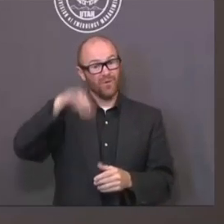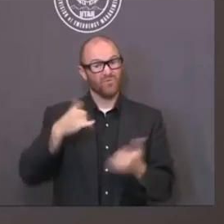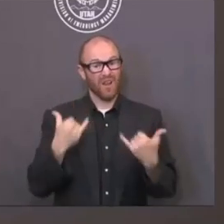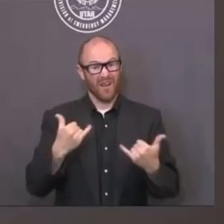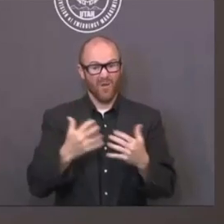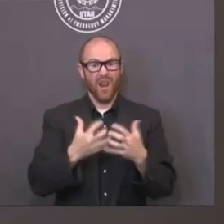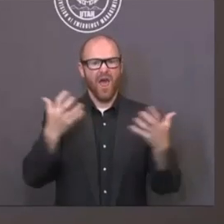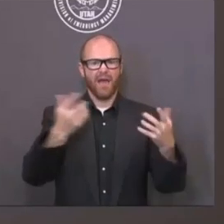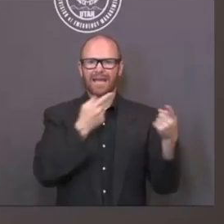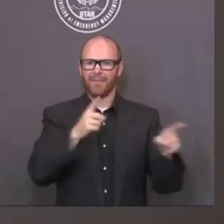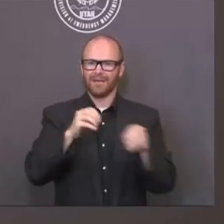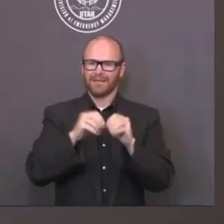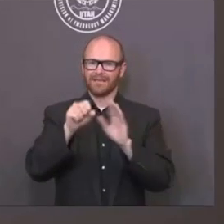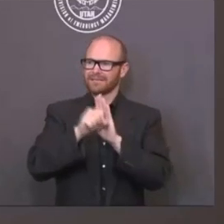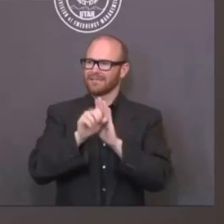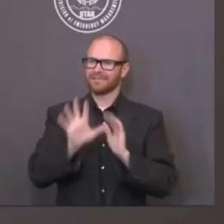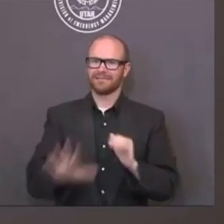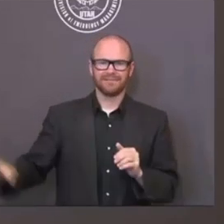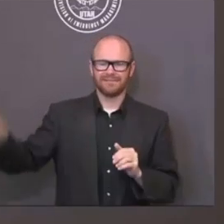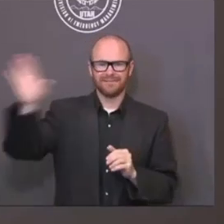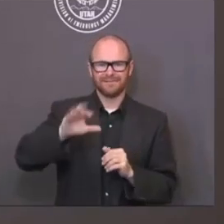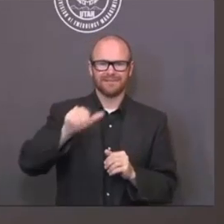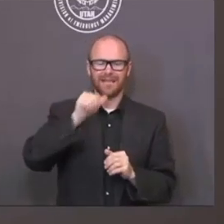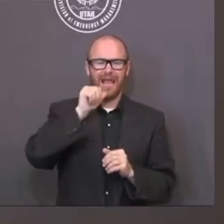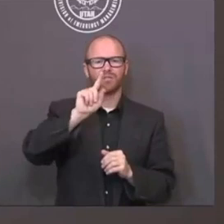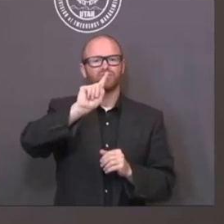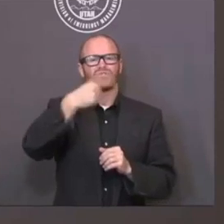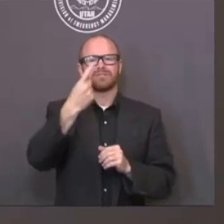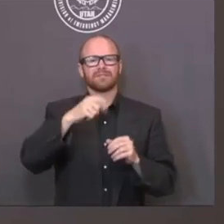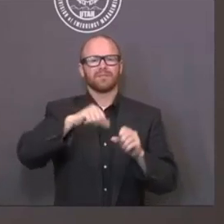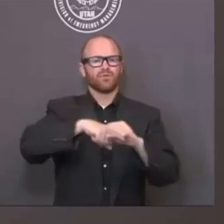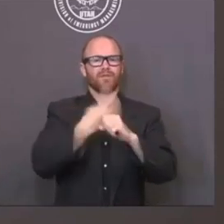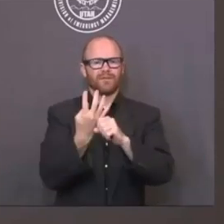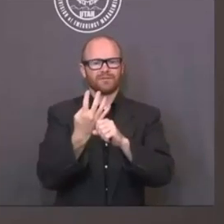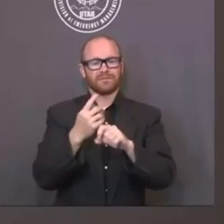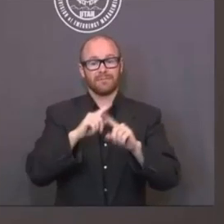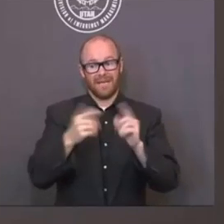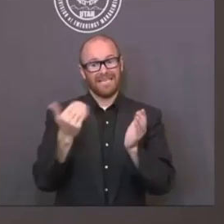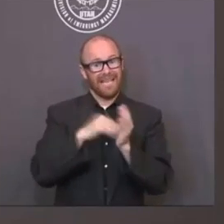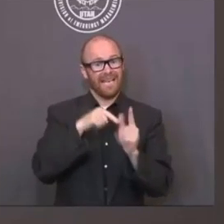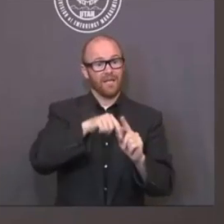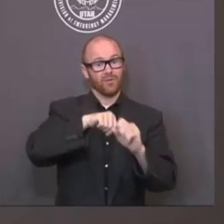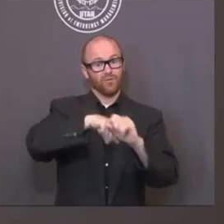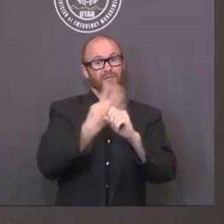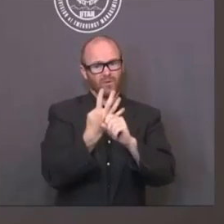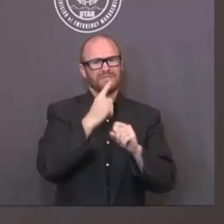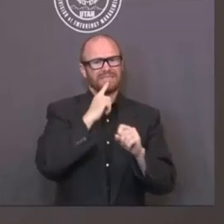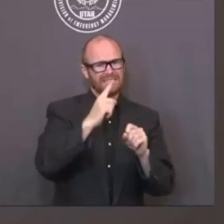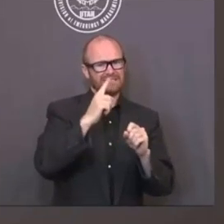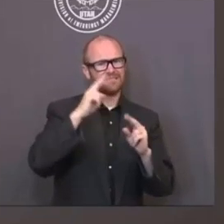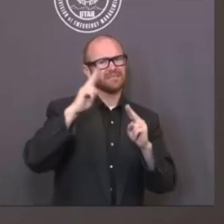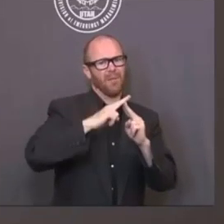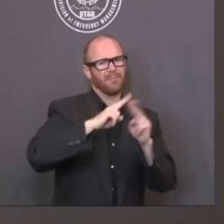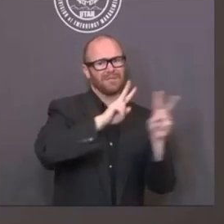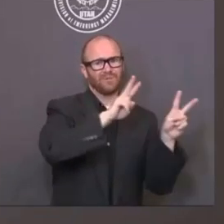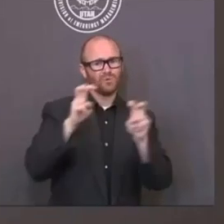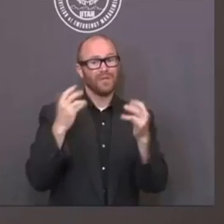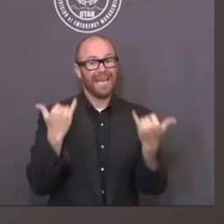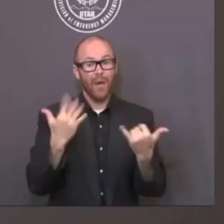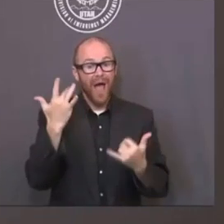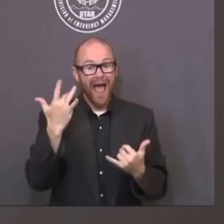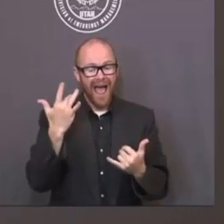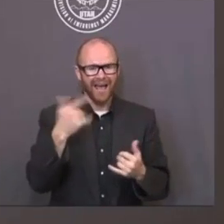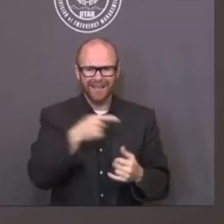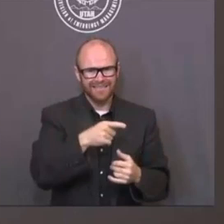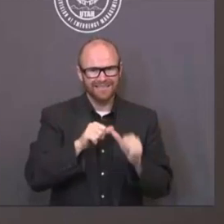Important issues out there besides the pandemic. But the pandemic is really a top issue because it's going to be with us for a long time.